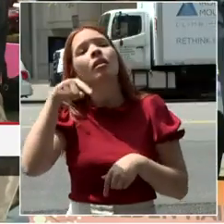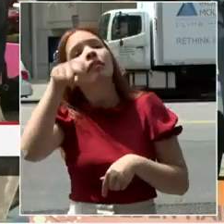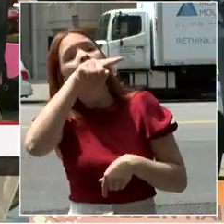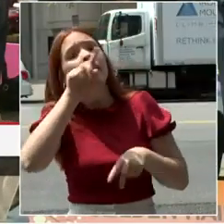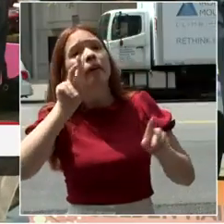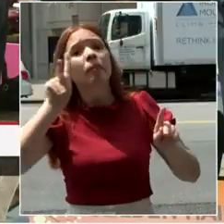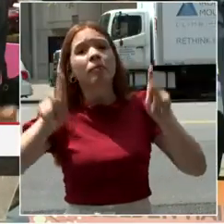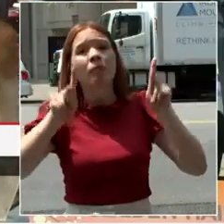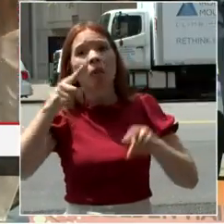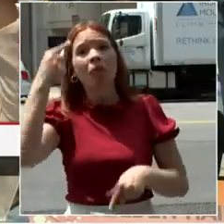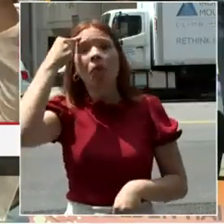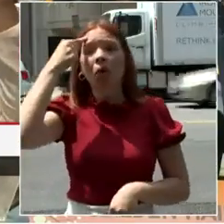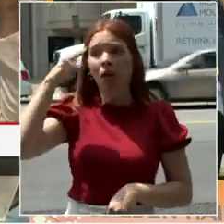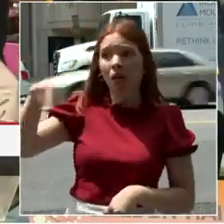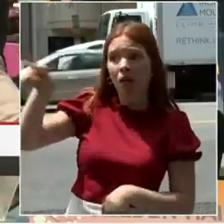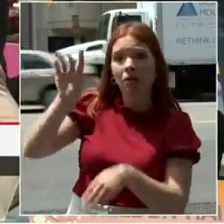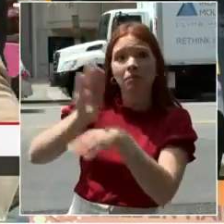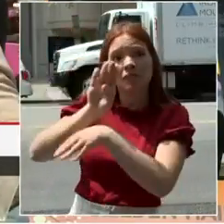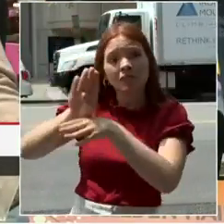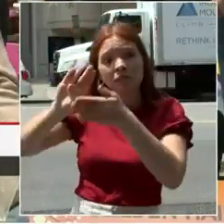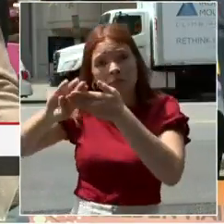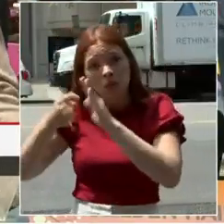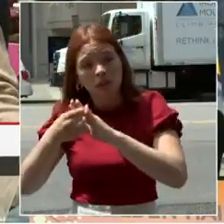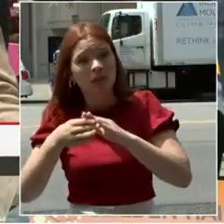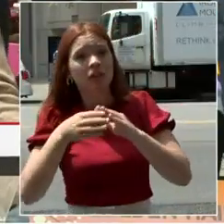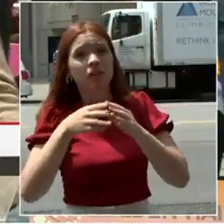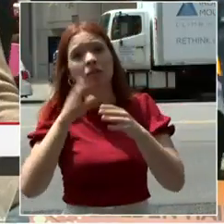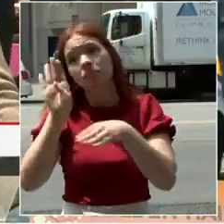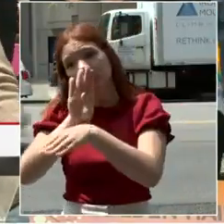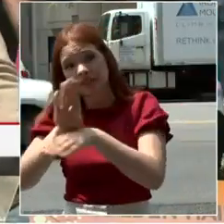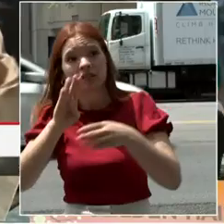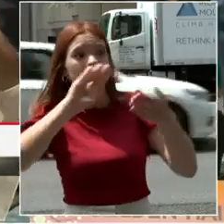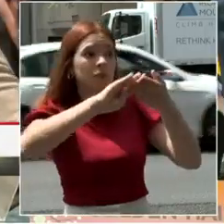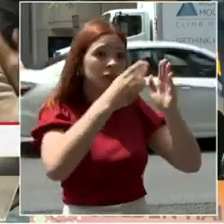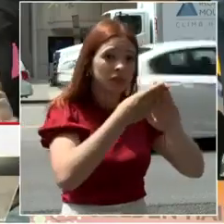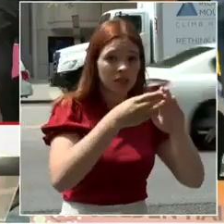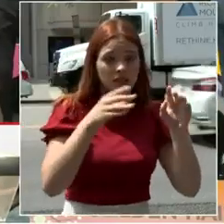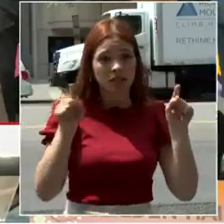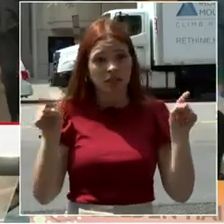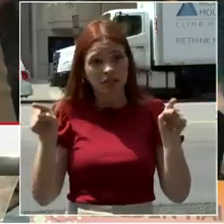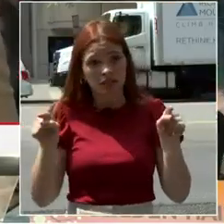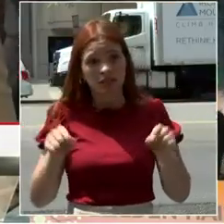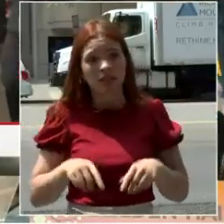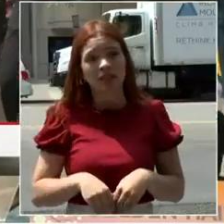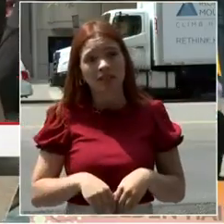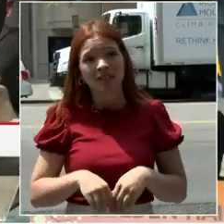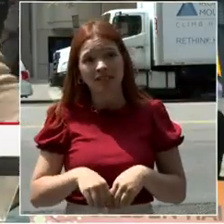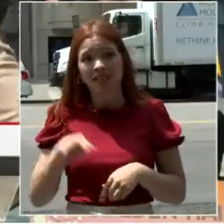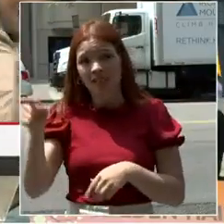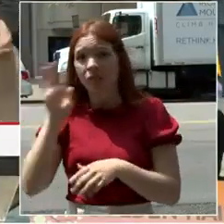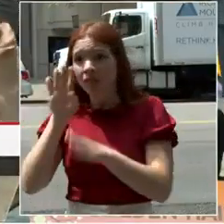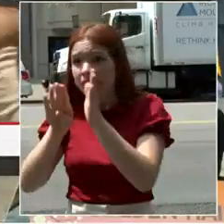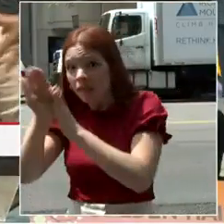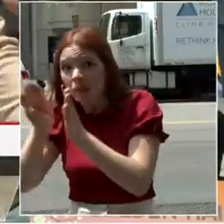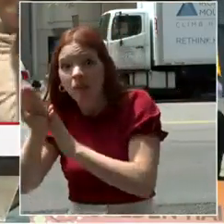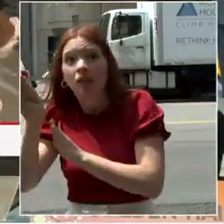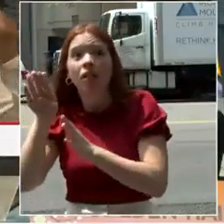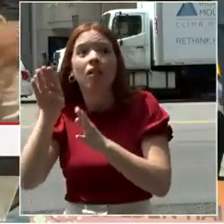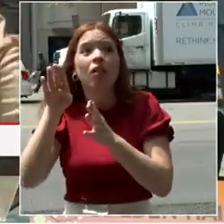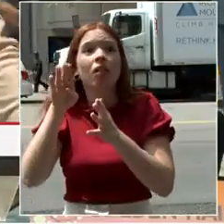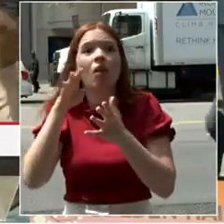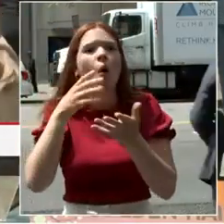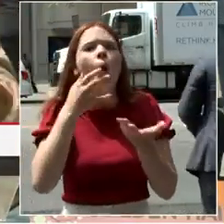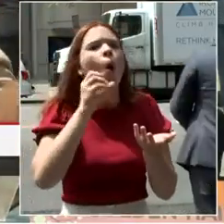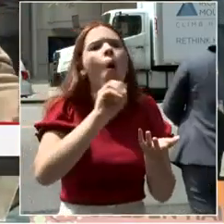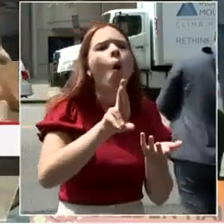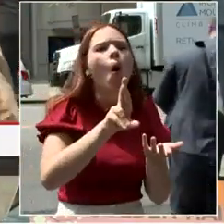developers or it's great affordable housing. And what I, you know, have to say is that we're all a community